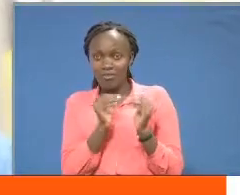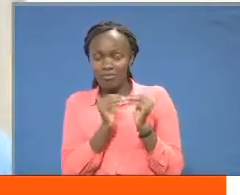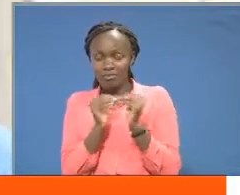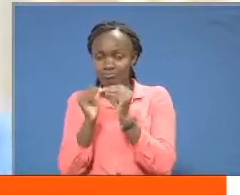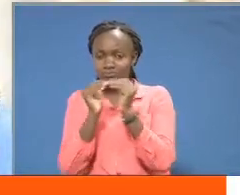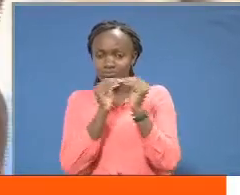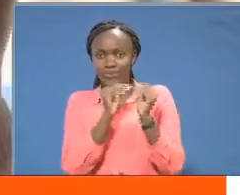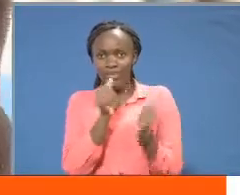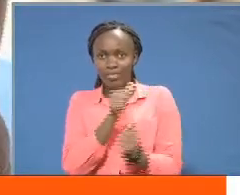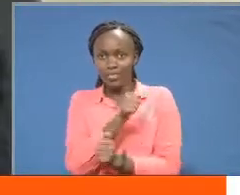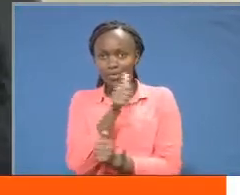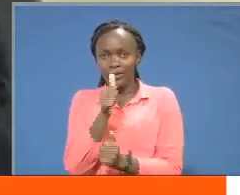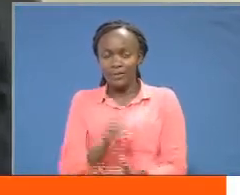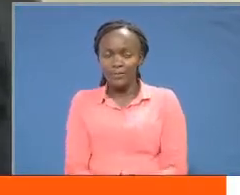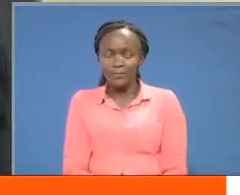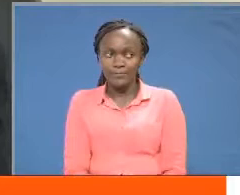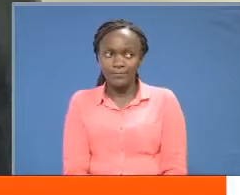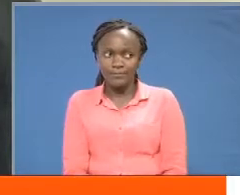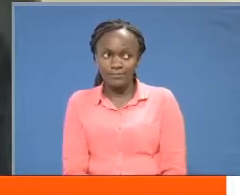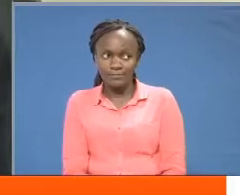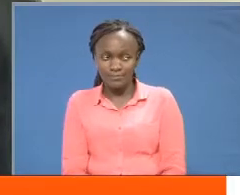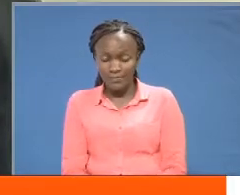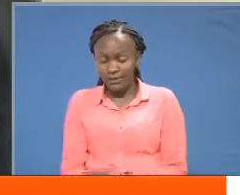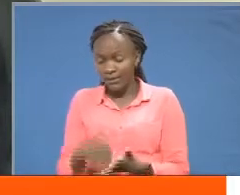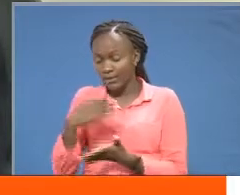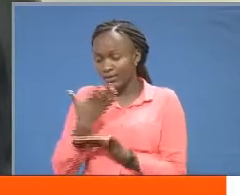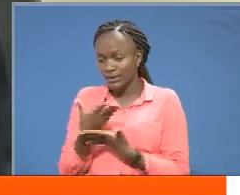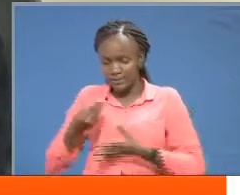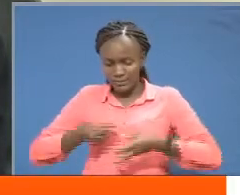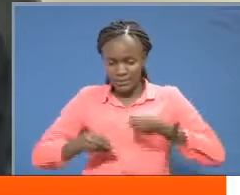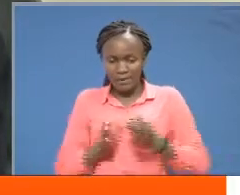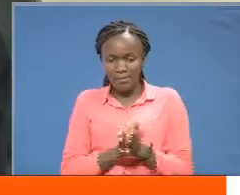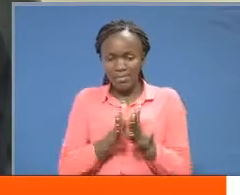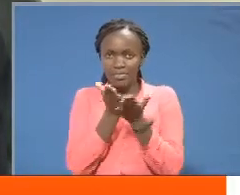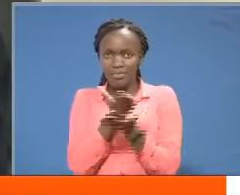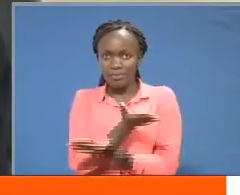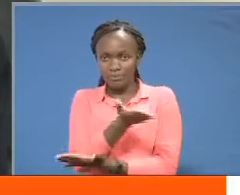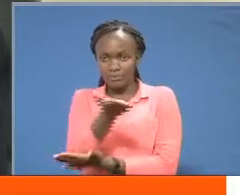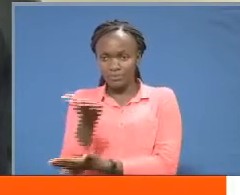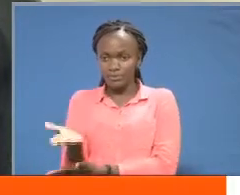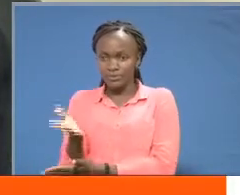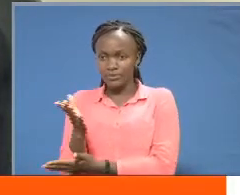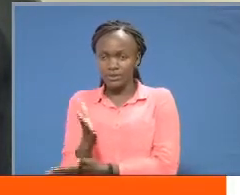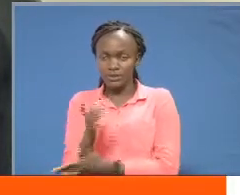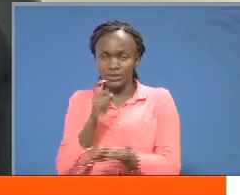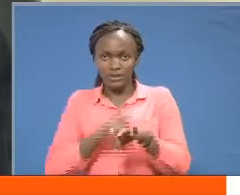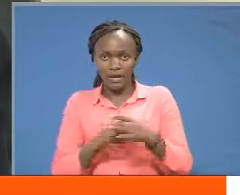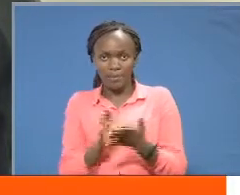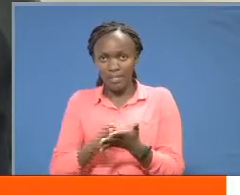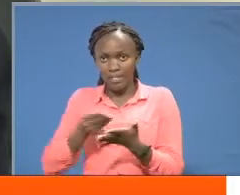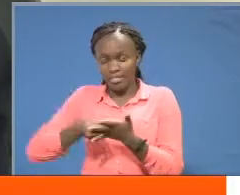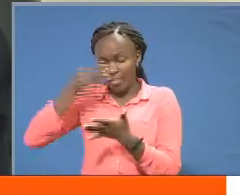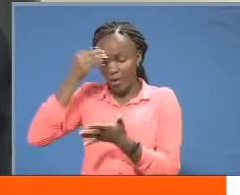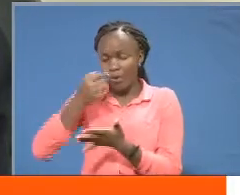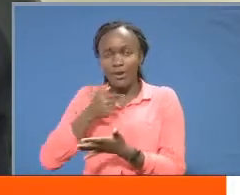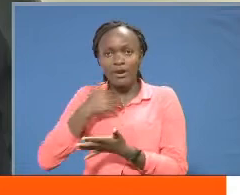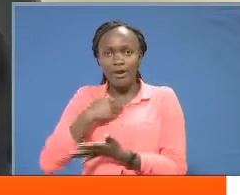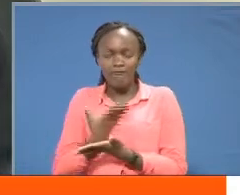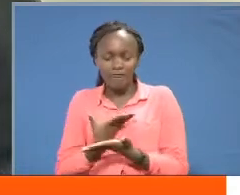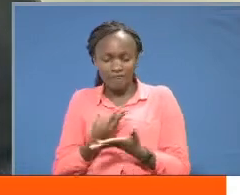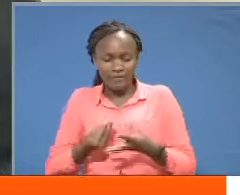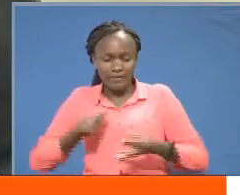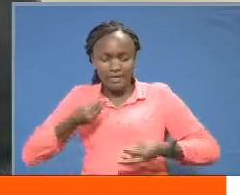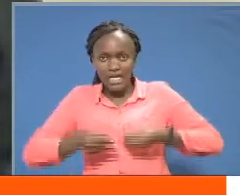level disability mainstreaming particularly the education of students students with disabilities